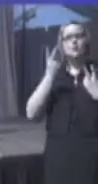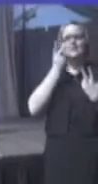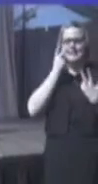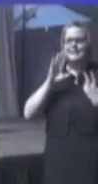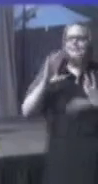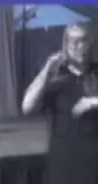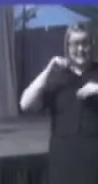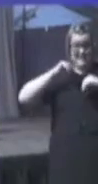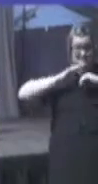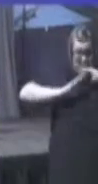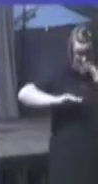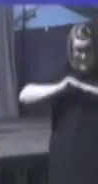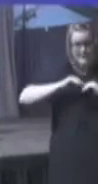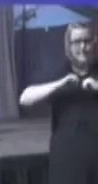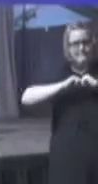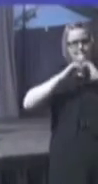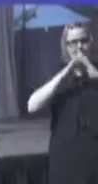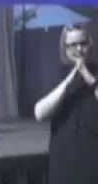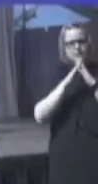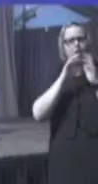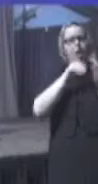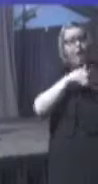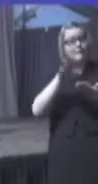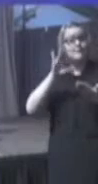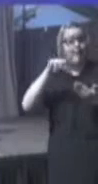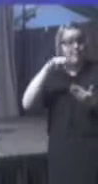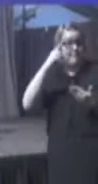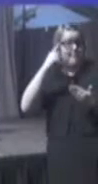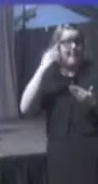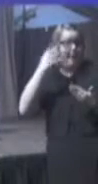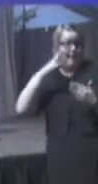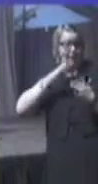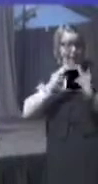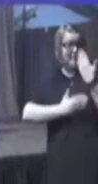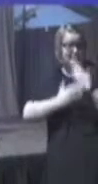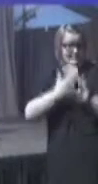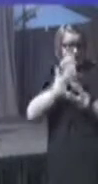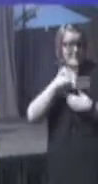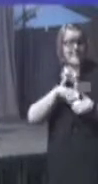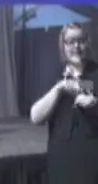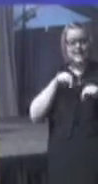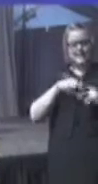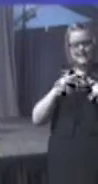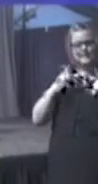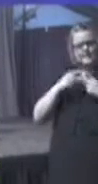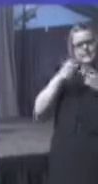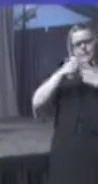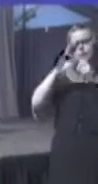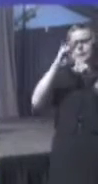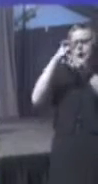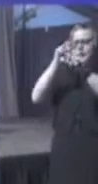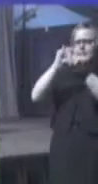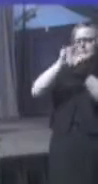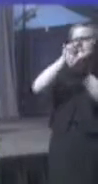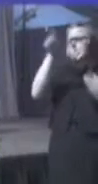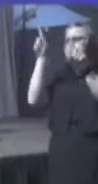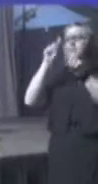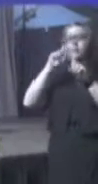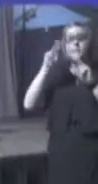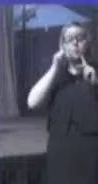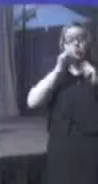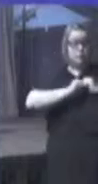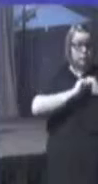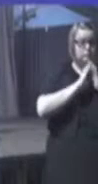your labor. And it is on this spot, alongside the monuments to those who gave birth to this